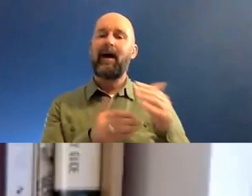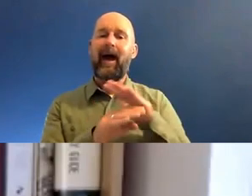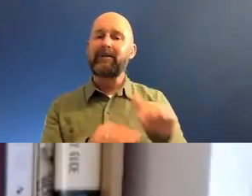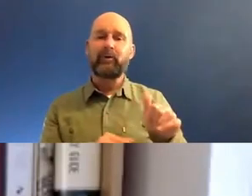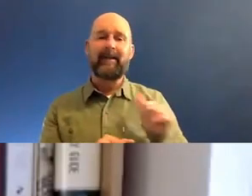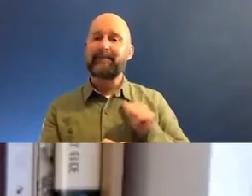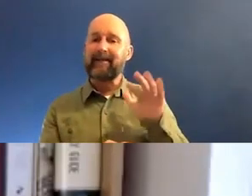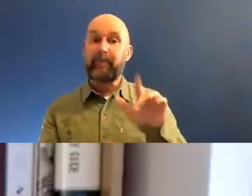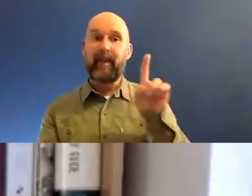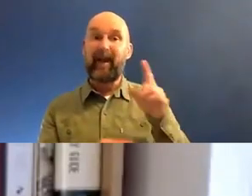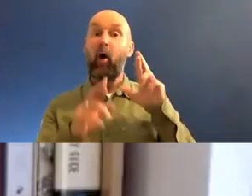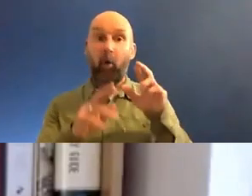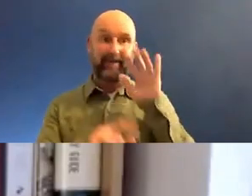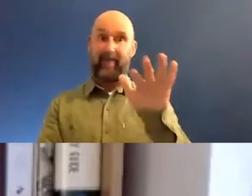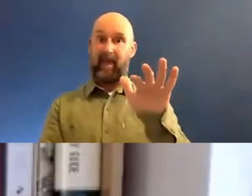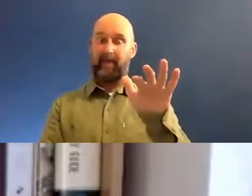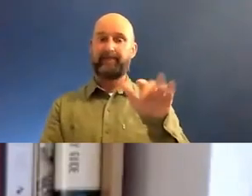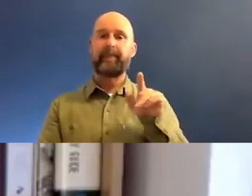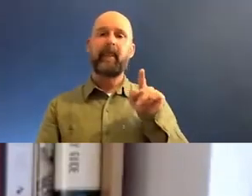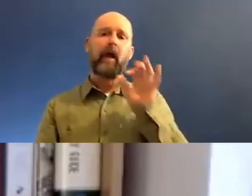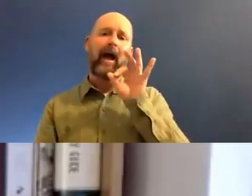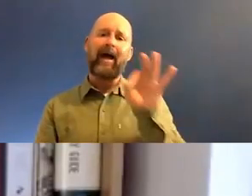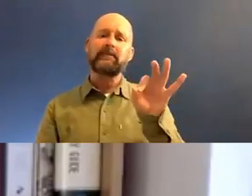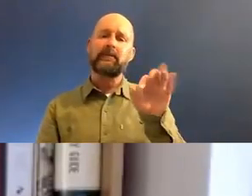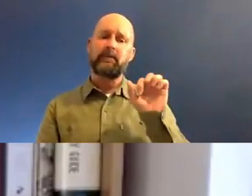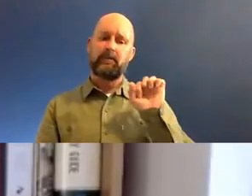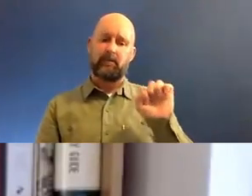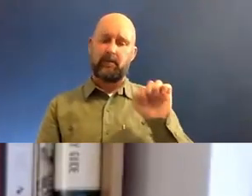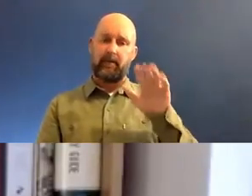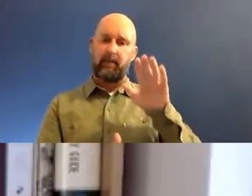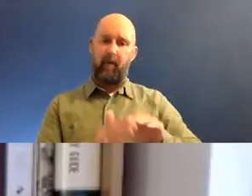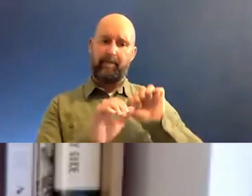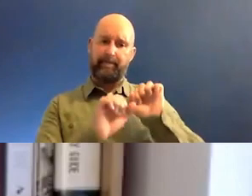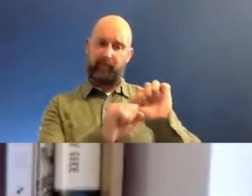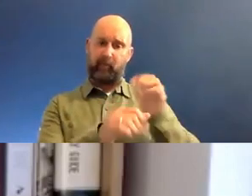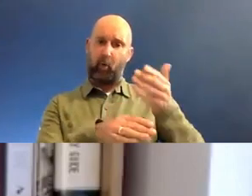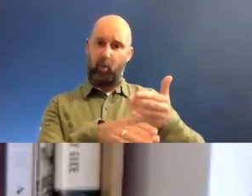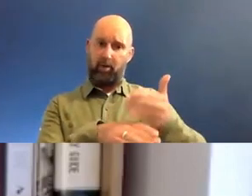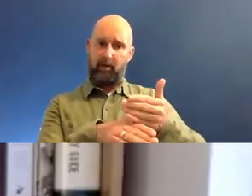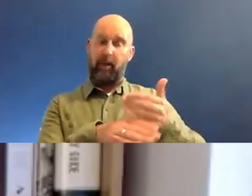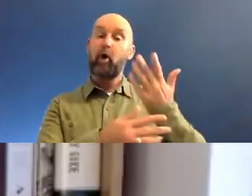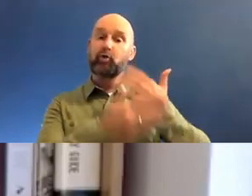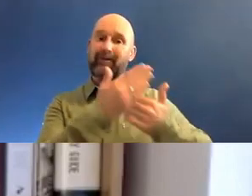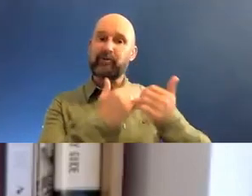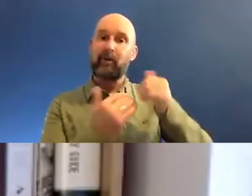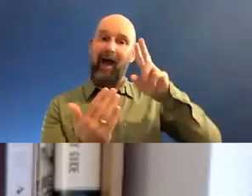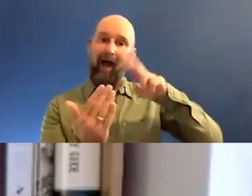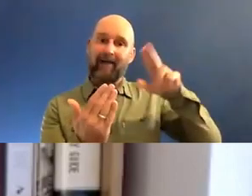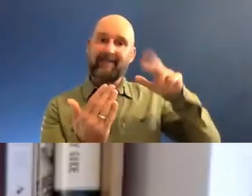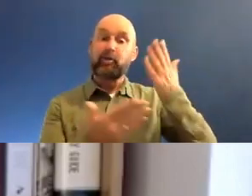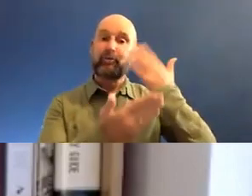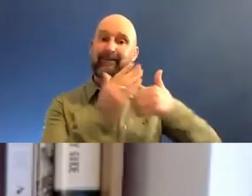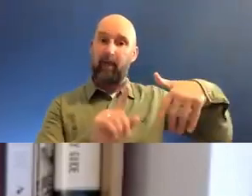could find it there. How have you found navigating between being a, a, a, a, traditional, an artist with a traditional